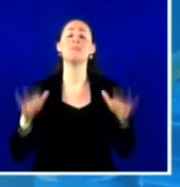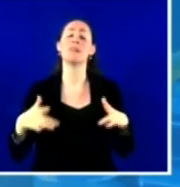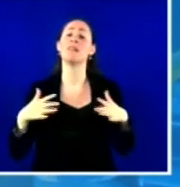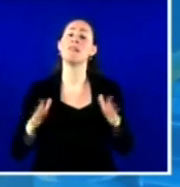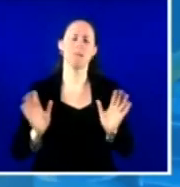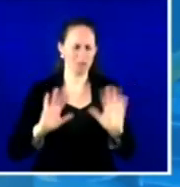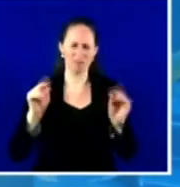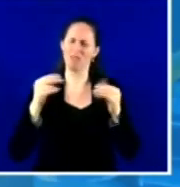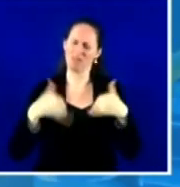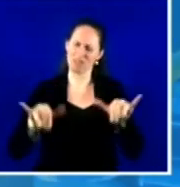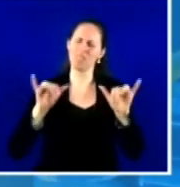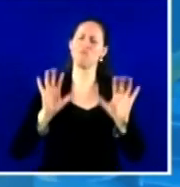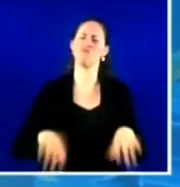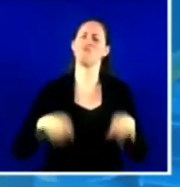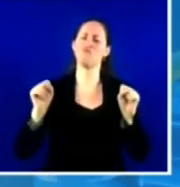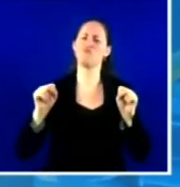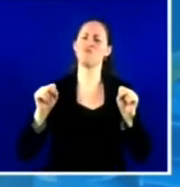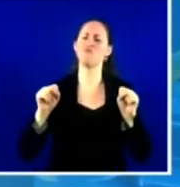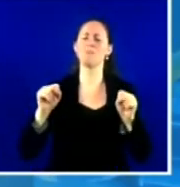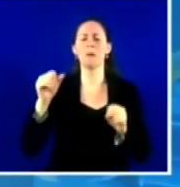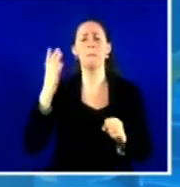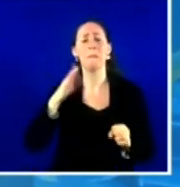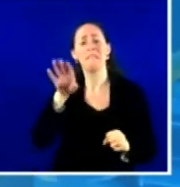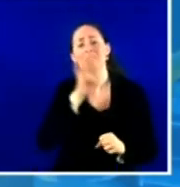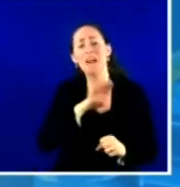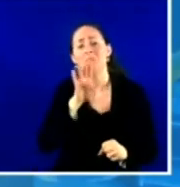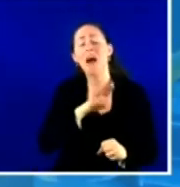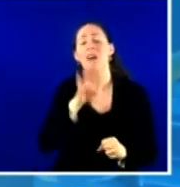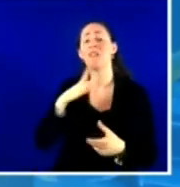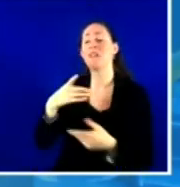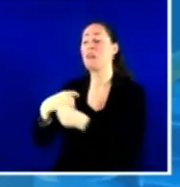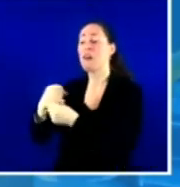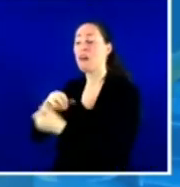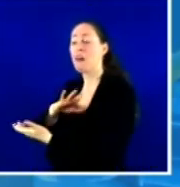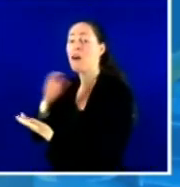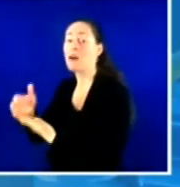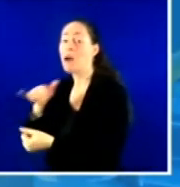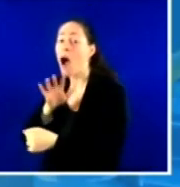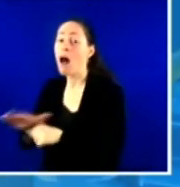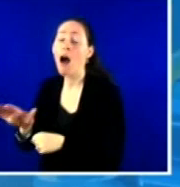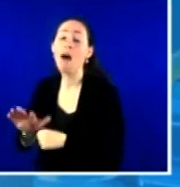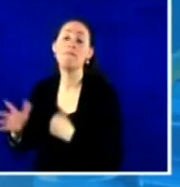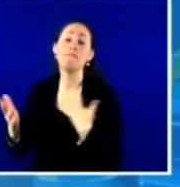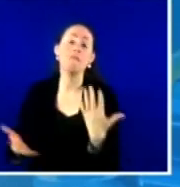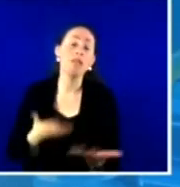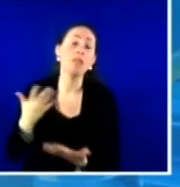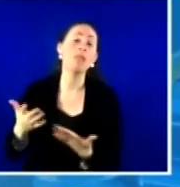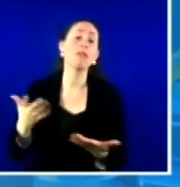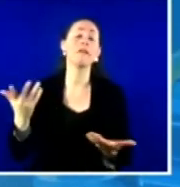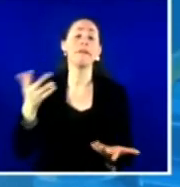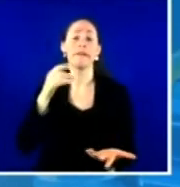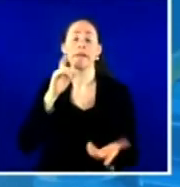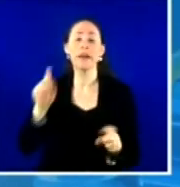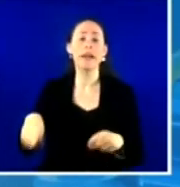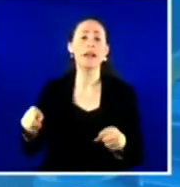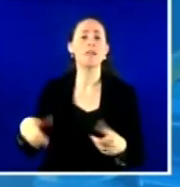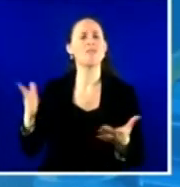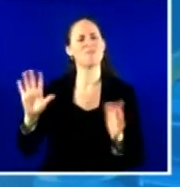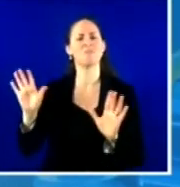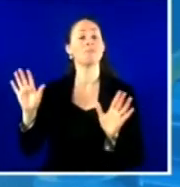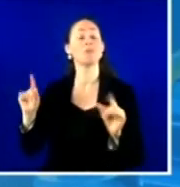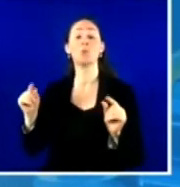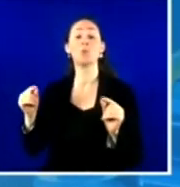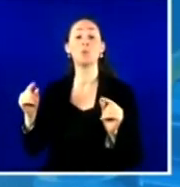frustration that manufacturers weren't shipping vaccine in the quantities we wanted before we could innovate our state warehouse